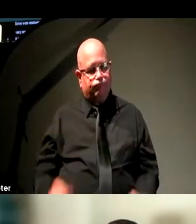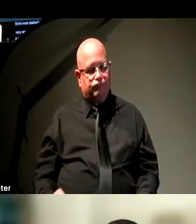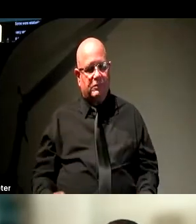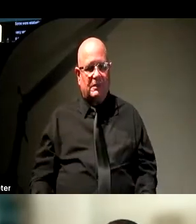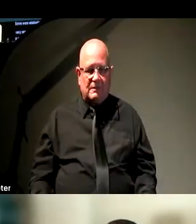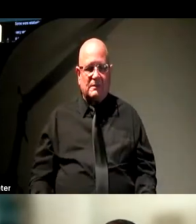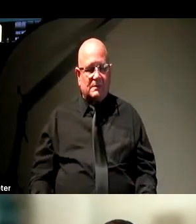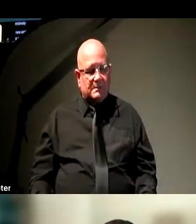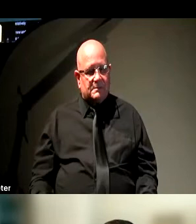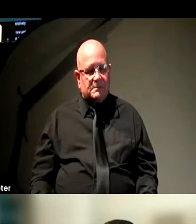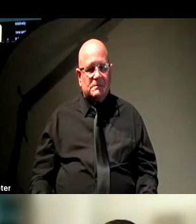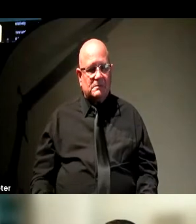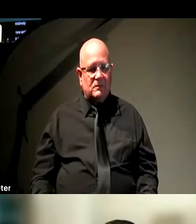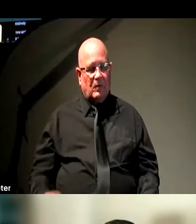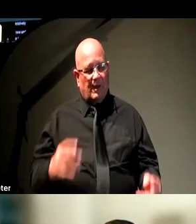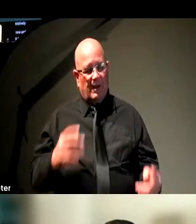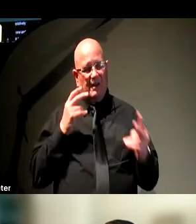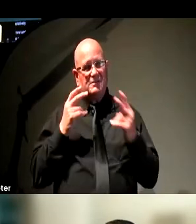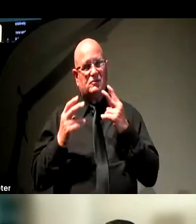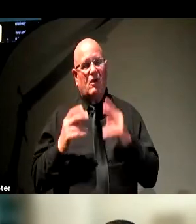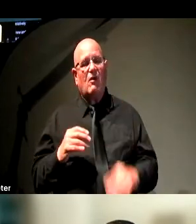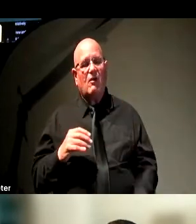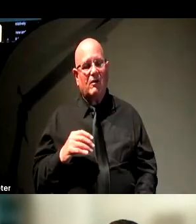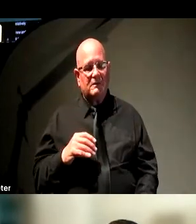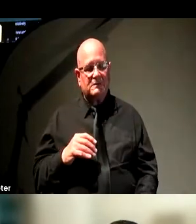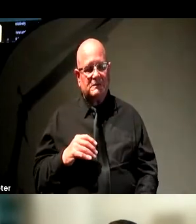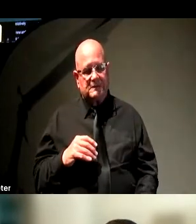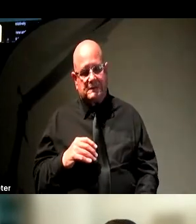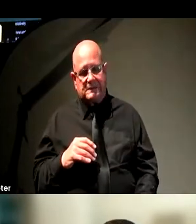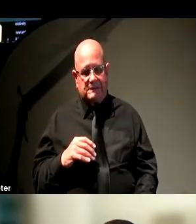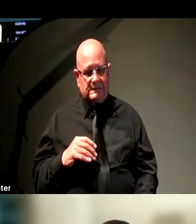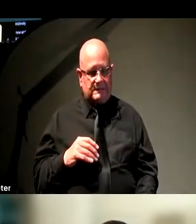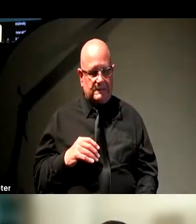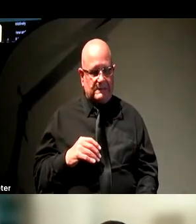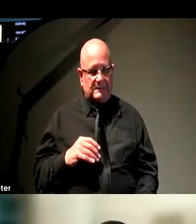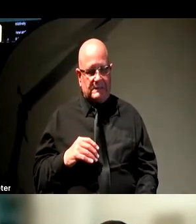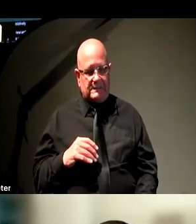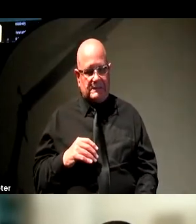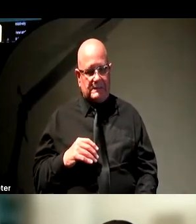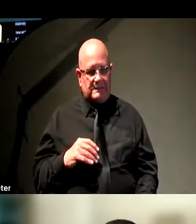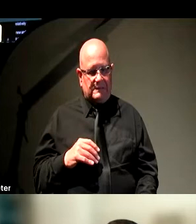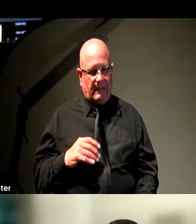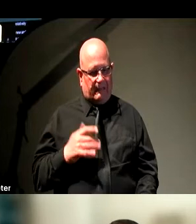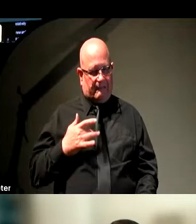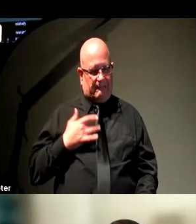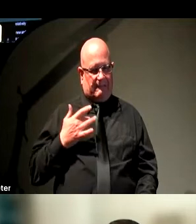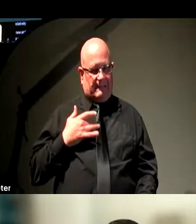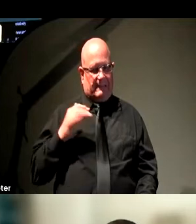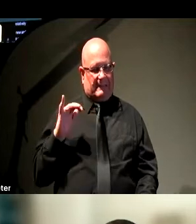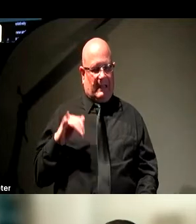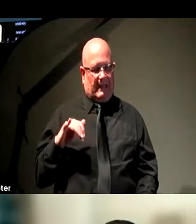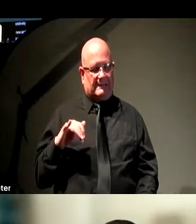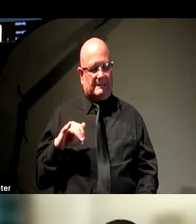And what I saw was the organization not, I couldn't see this directly, but I could get the sense that it